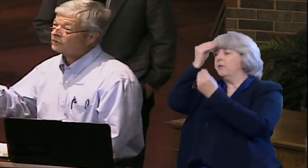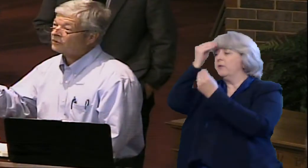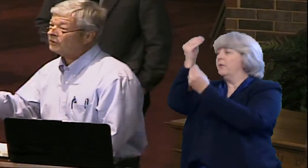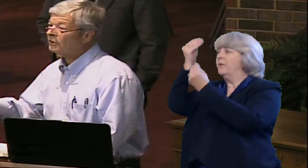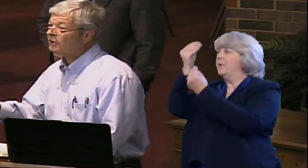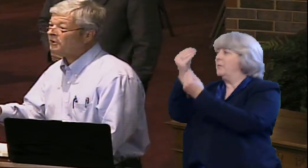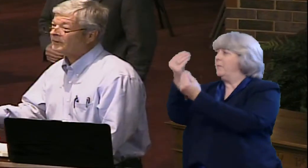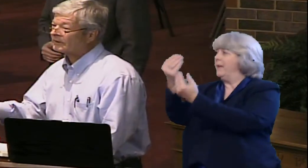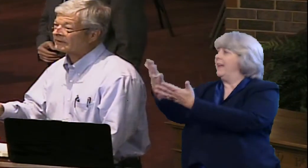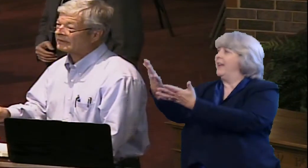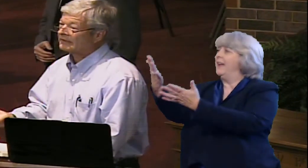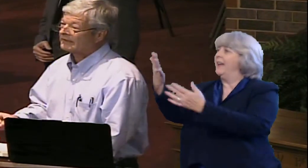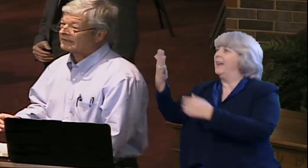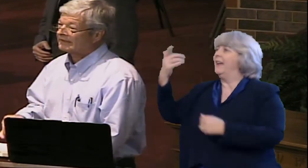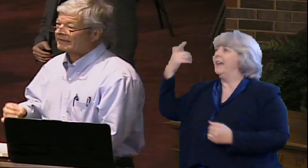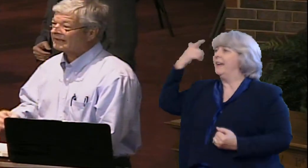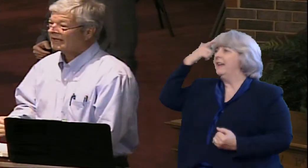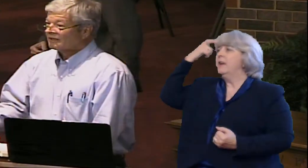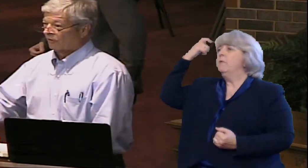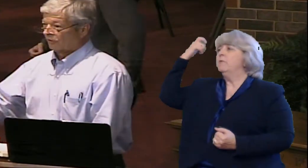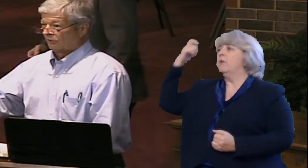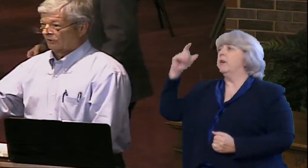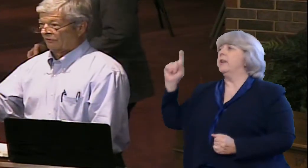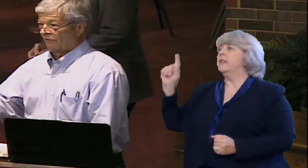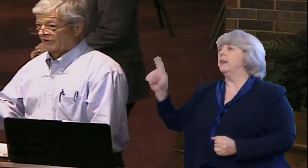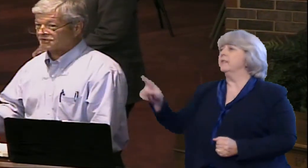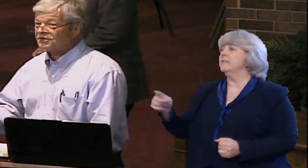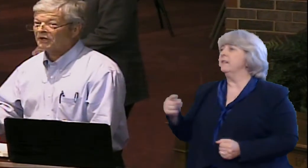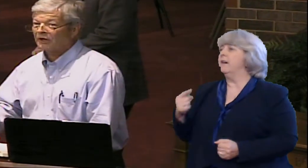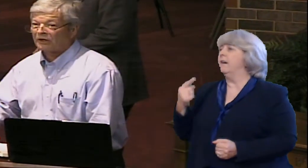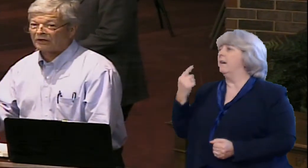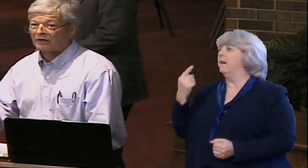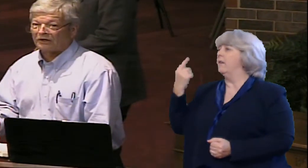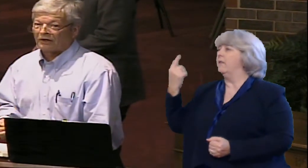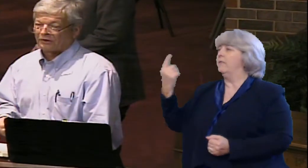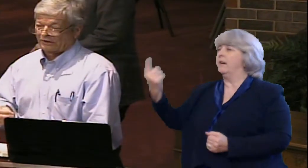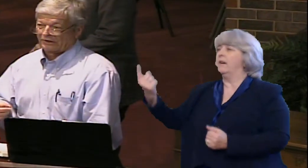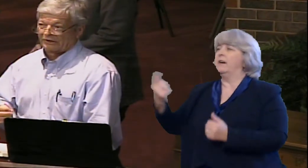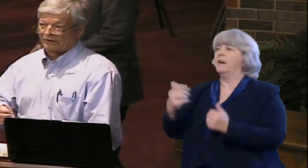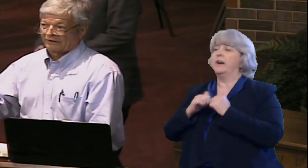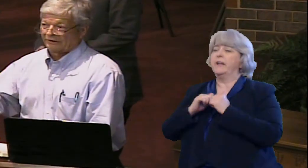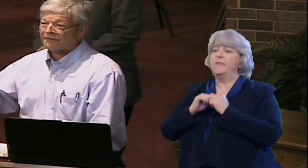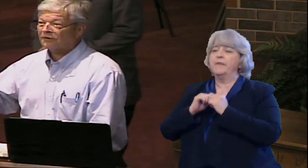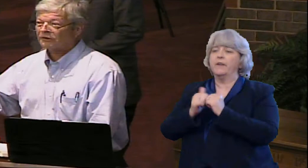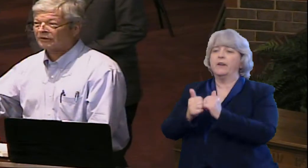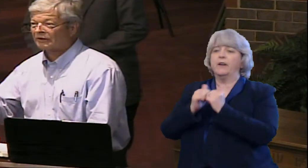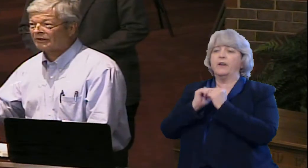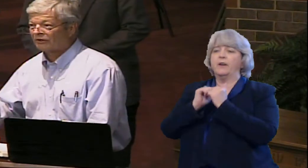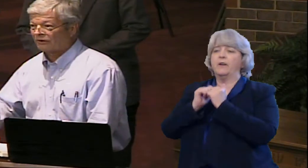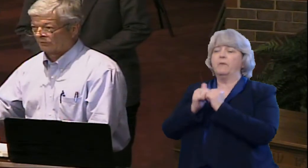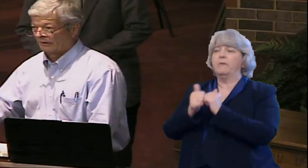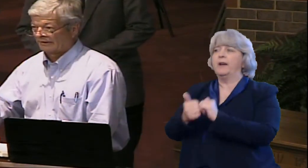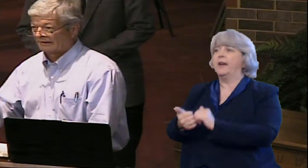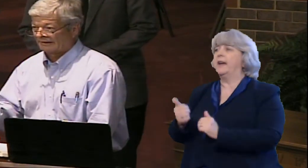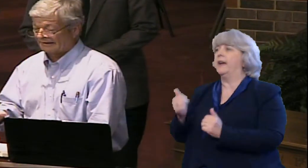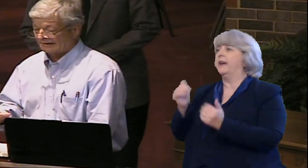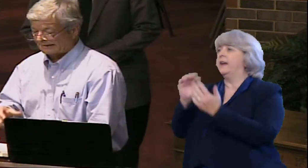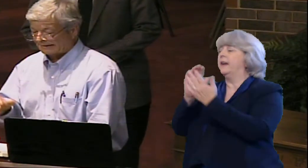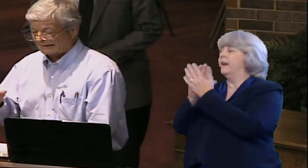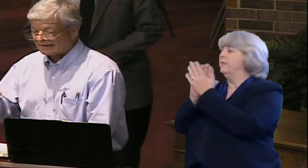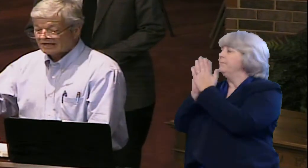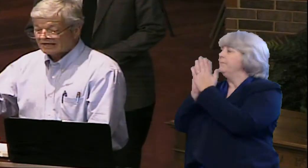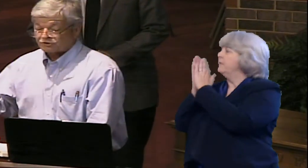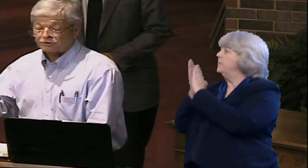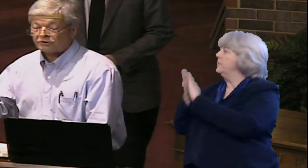obey For there's no other way